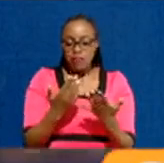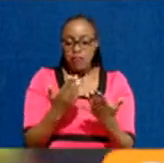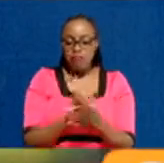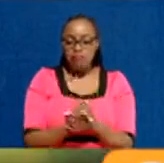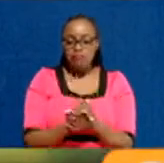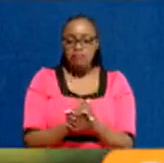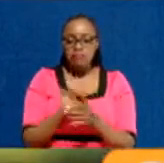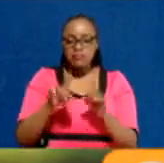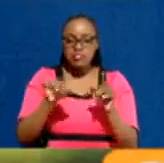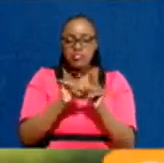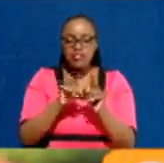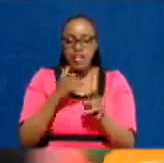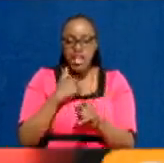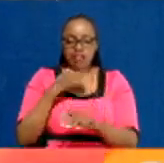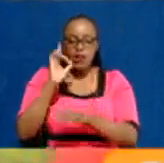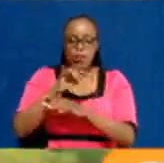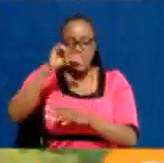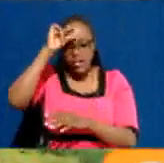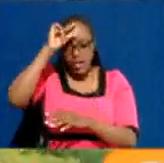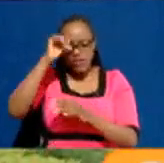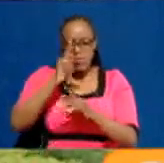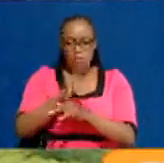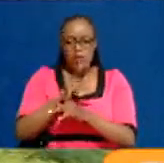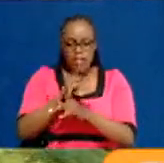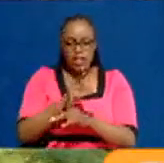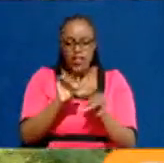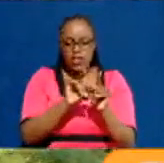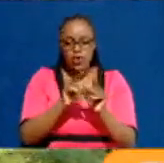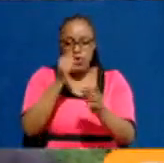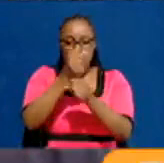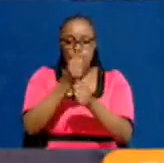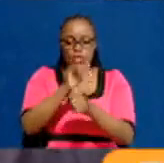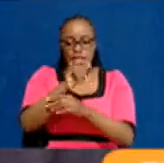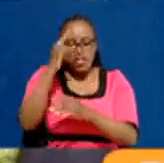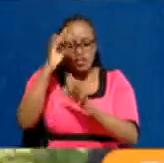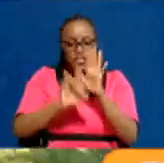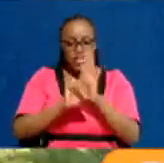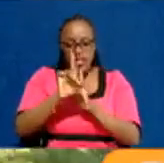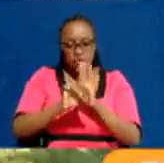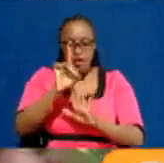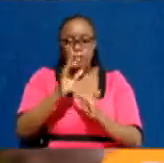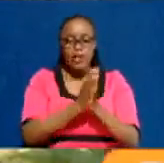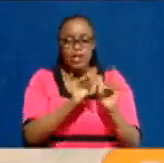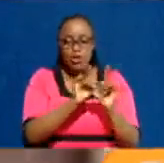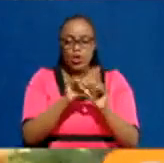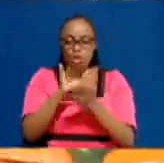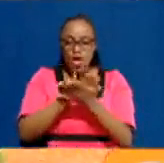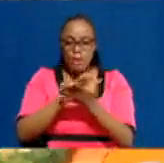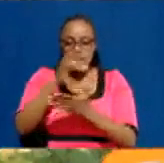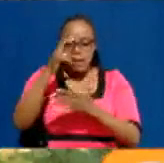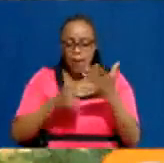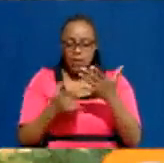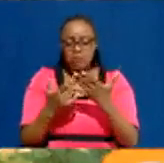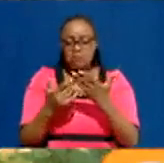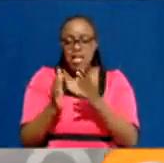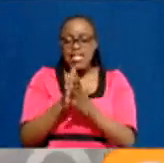The control of budget has warned the government to go slow on borrowing and only do so for development expenditure but at a minimum cost to keep the